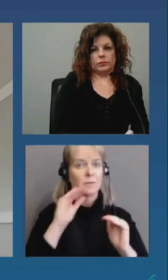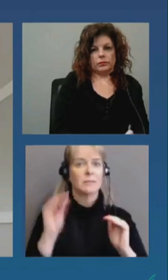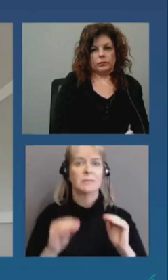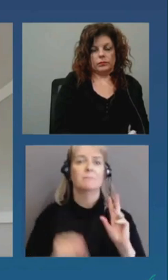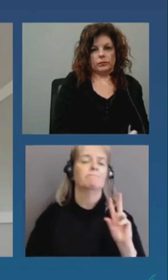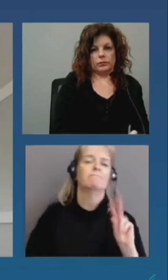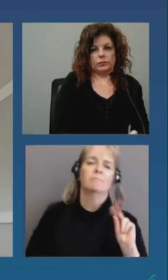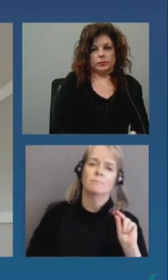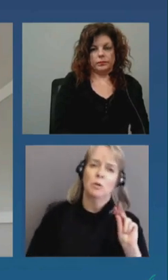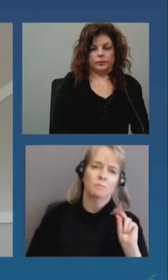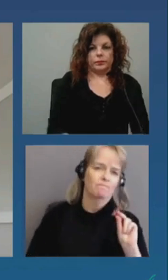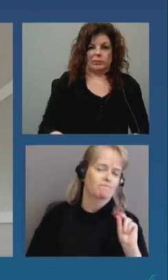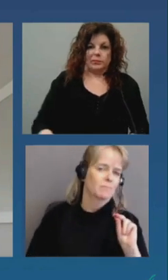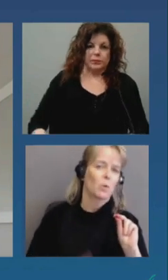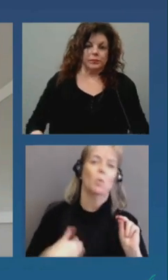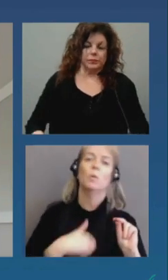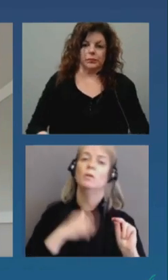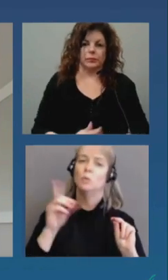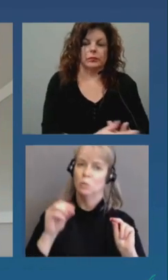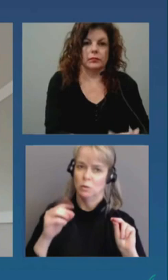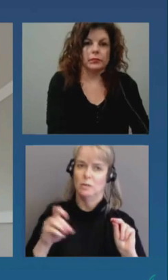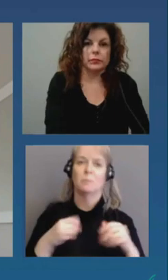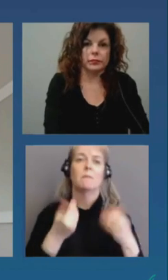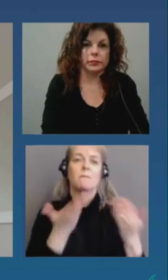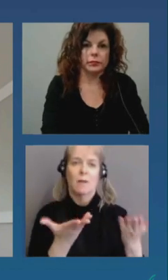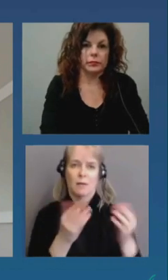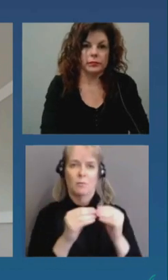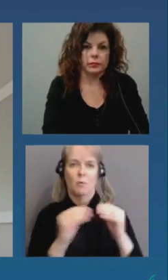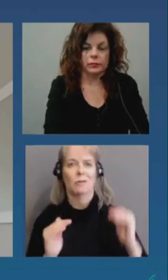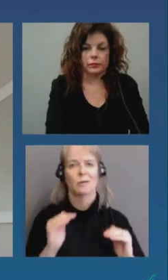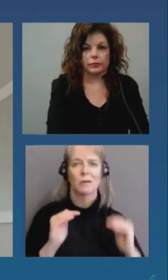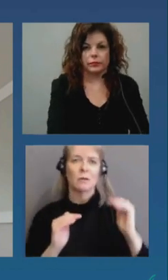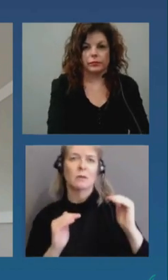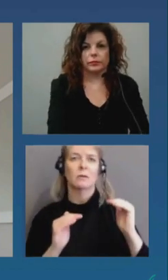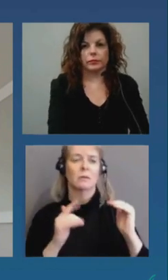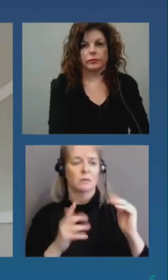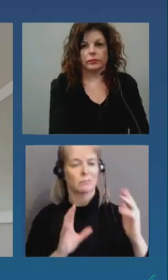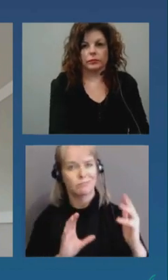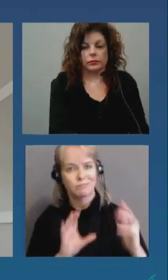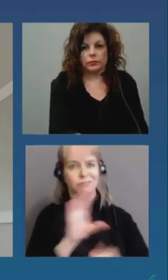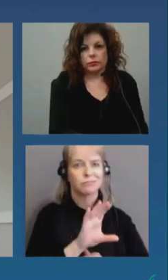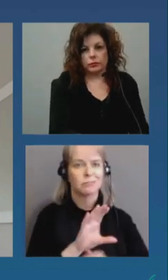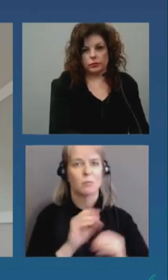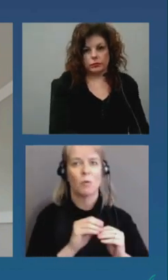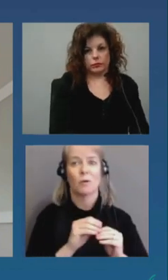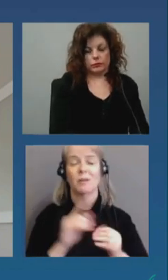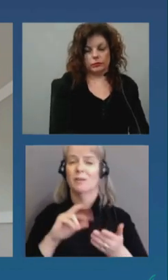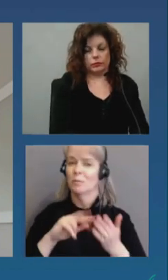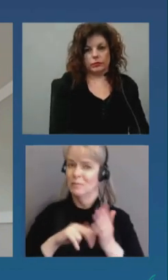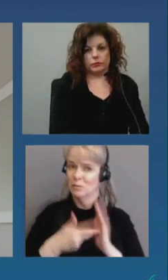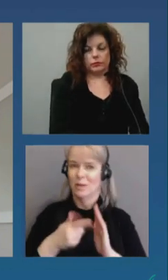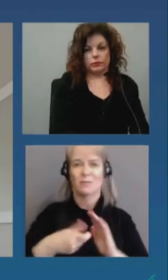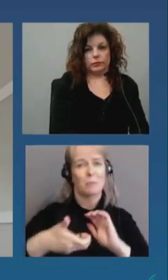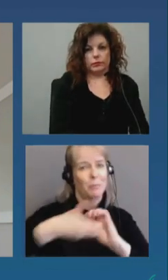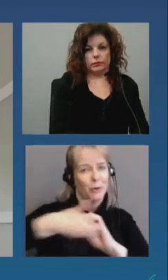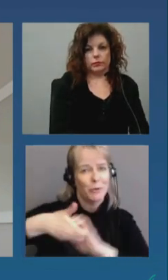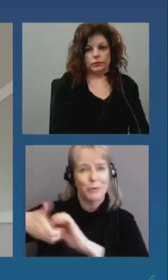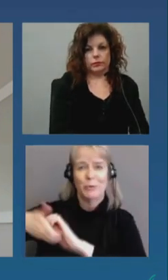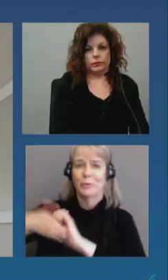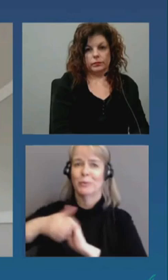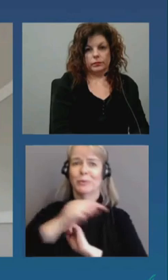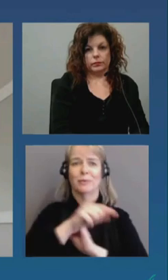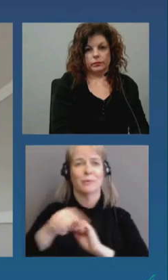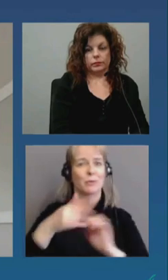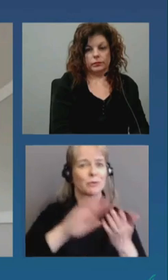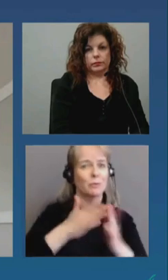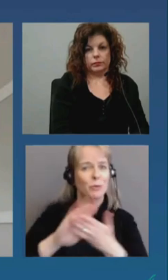populations and through our pandemic response it requires partnership with those communities and and that's the way we're